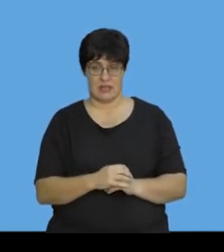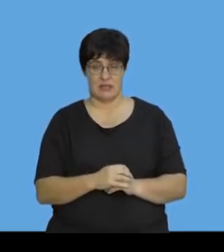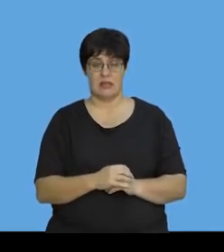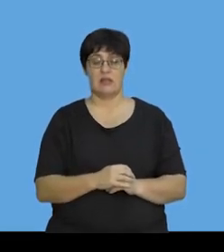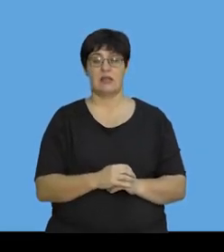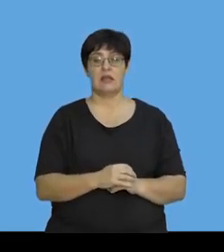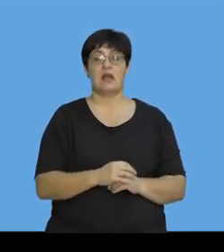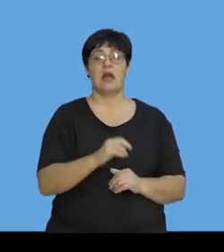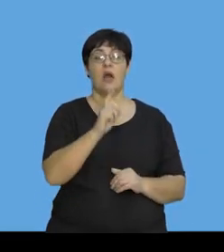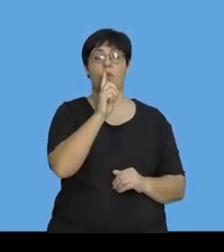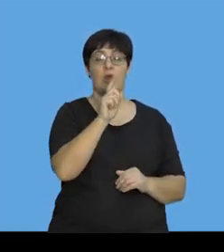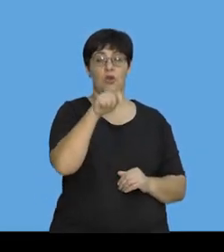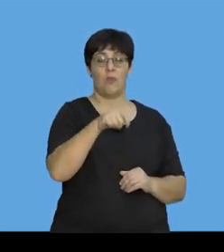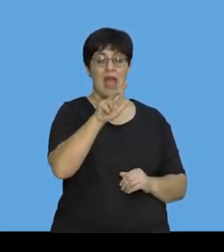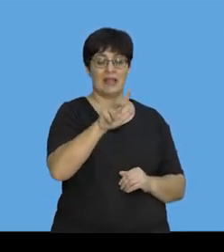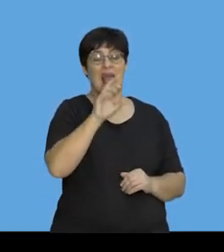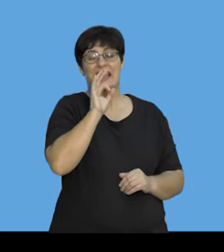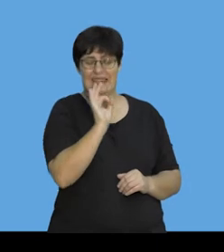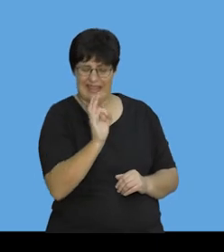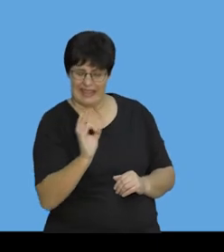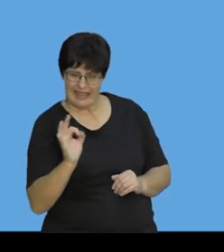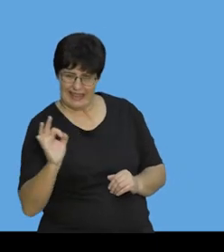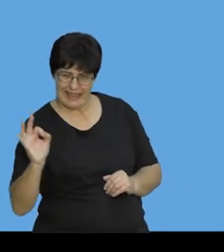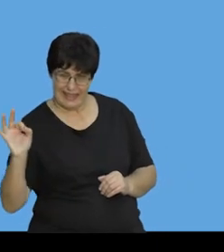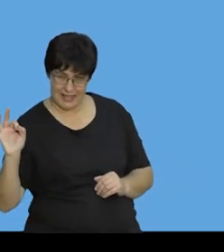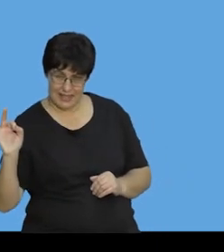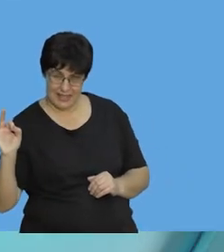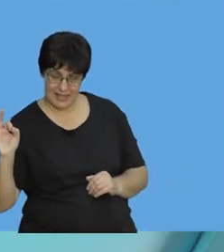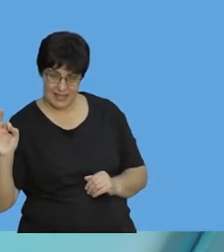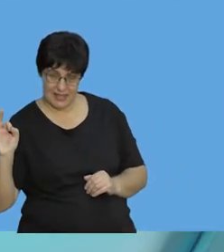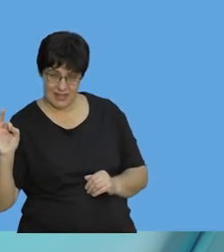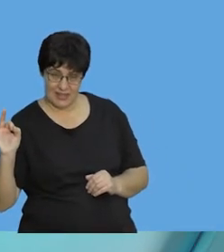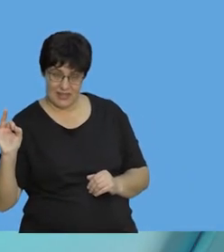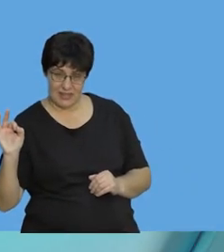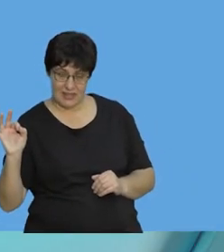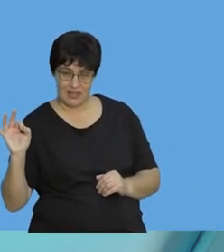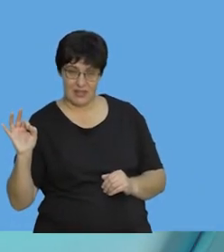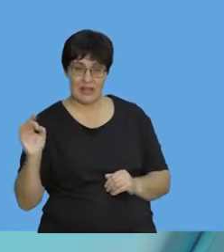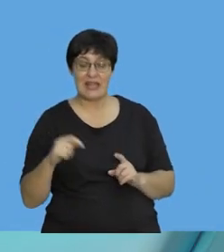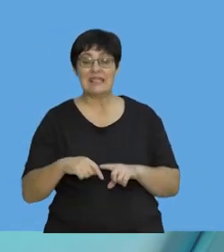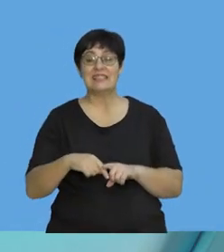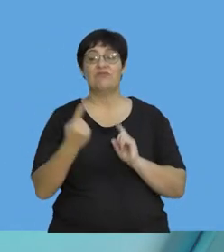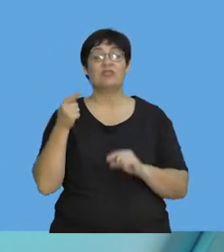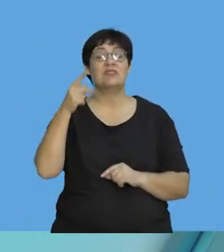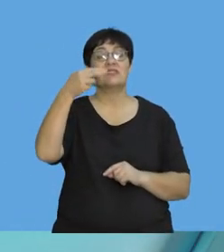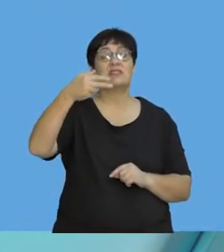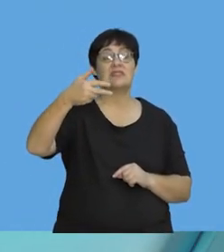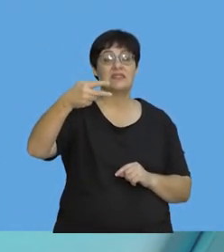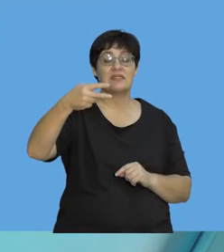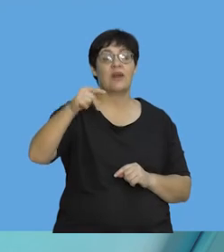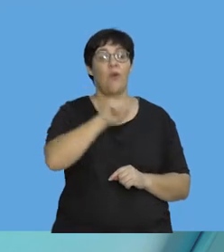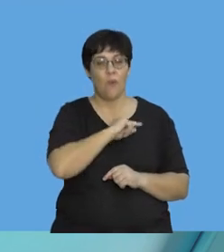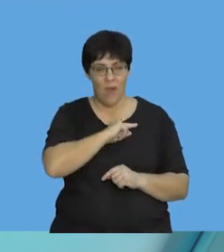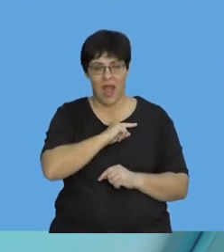It's actually 1,83333, it's 3 recurring. The difference